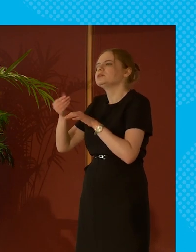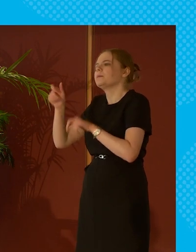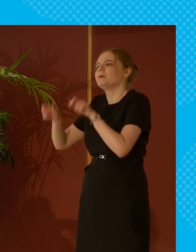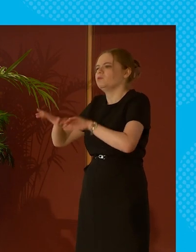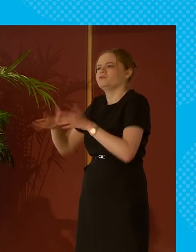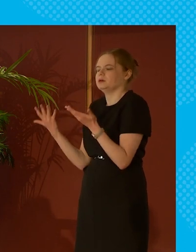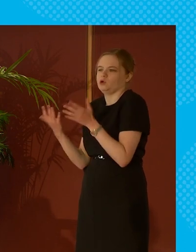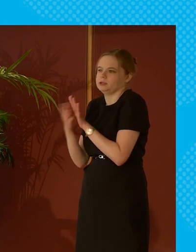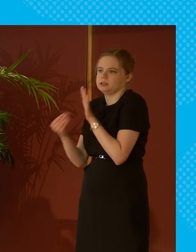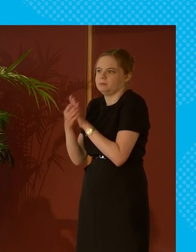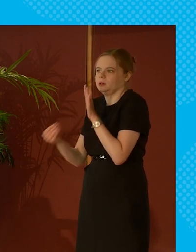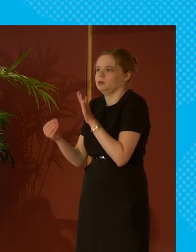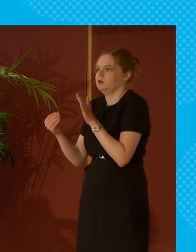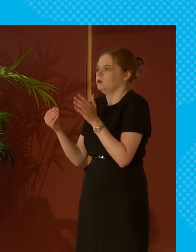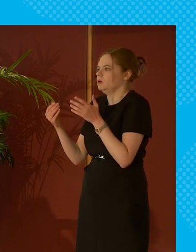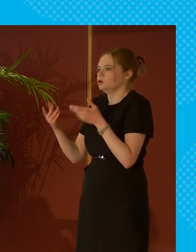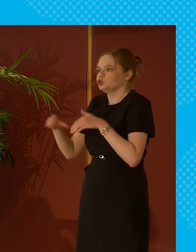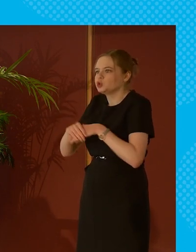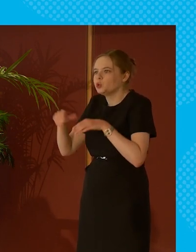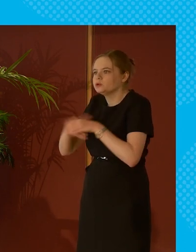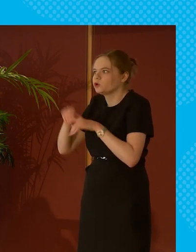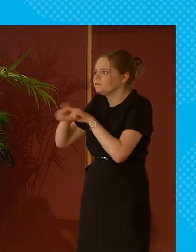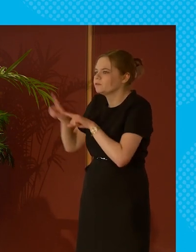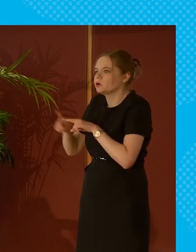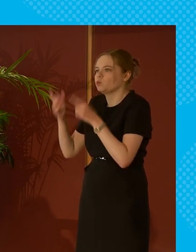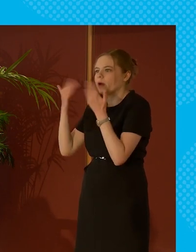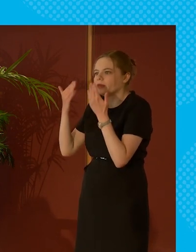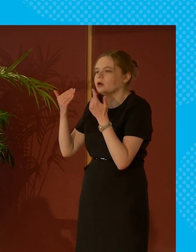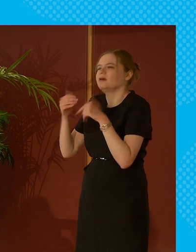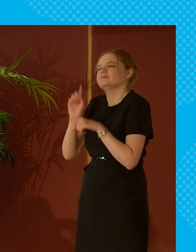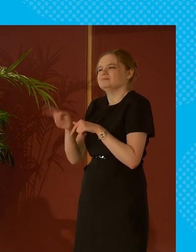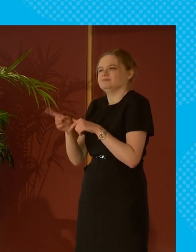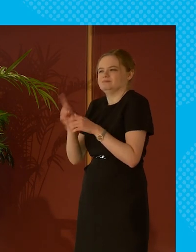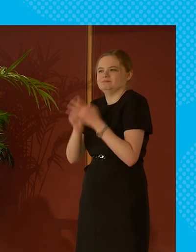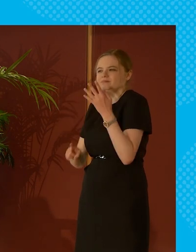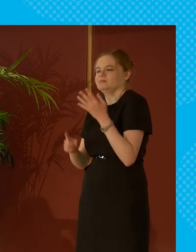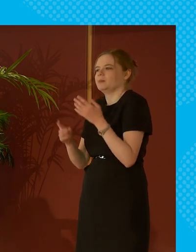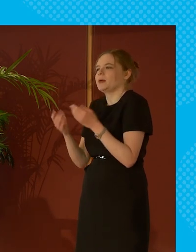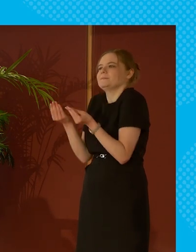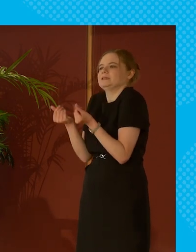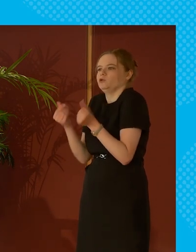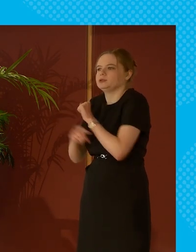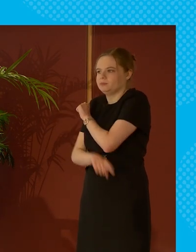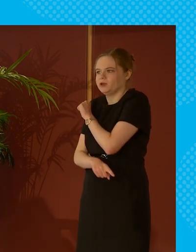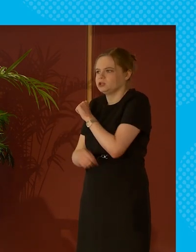and that can be things such as like all weather shoes and such things and that's material deprivation so we track that too we're supposed